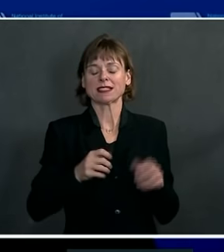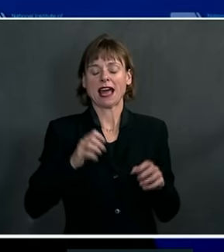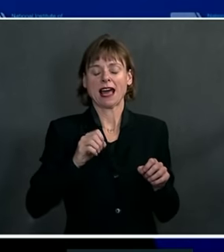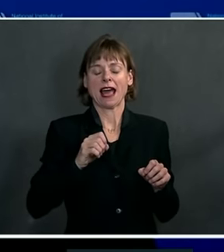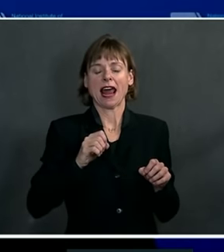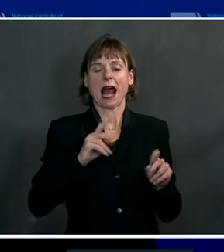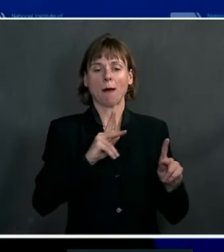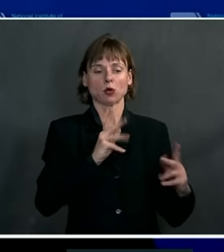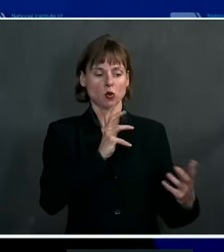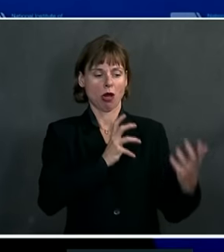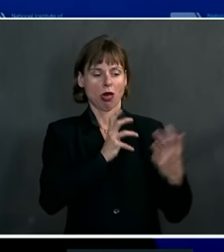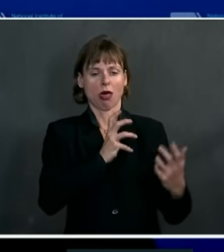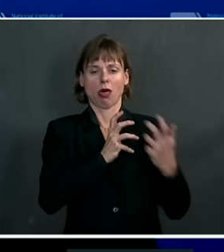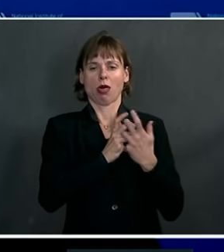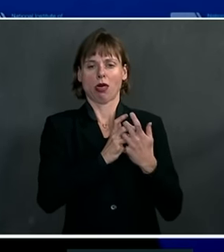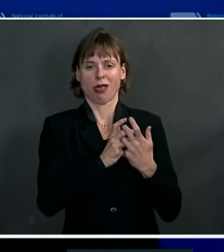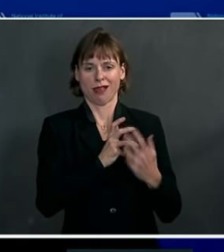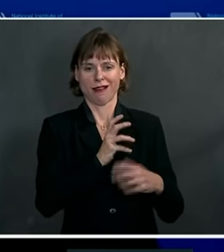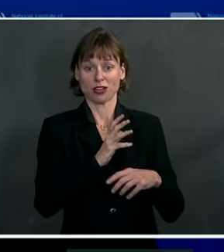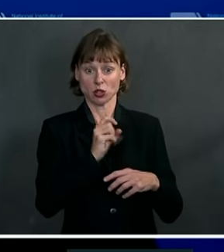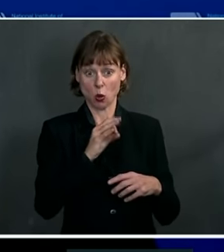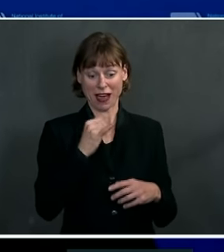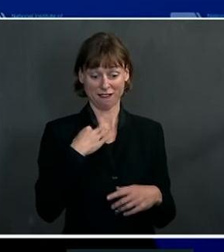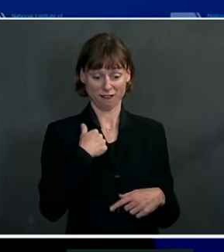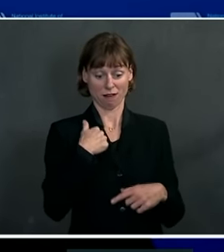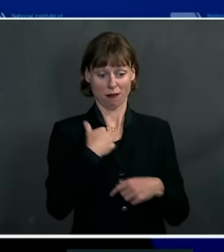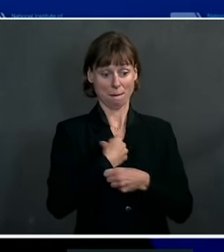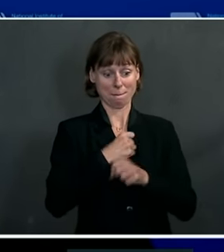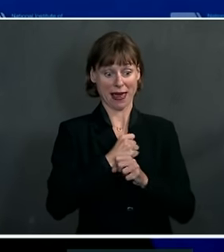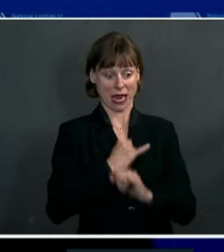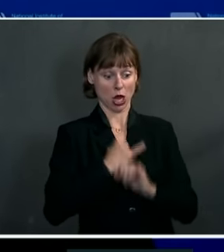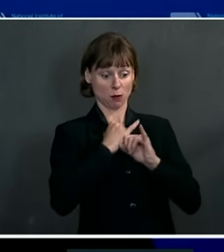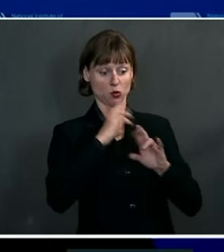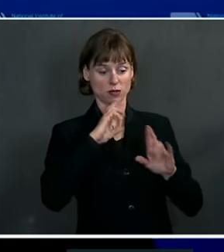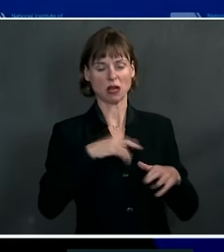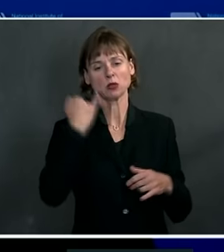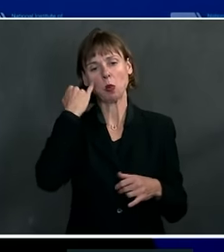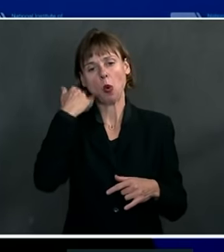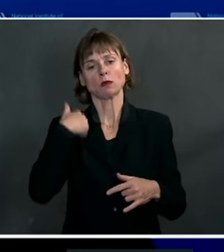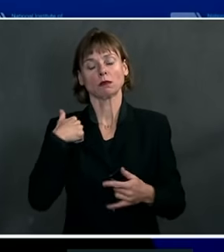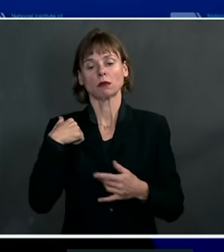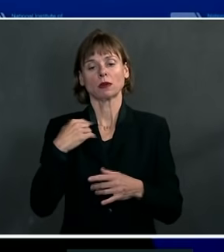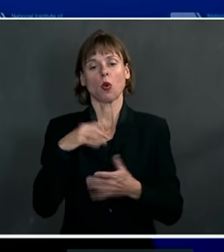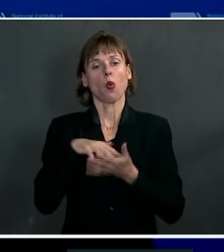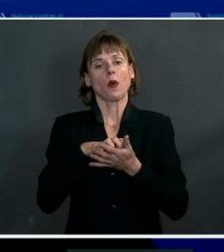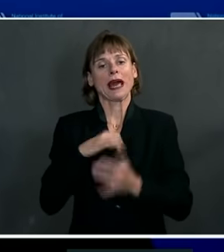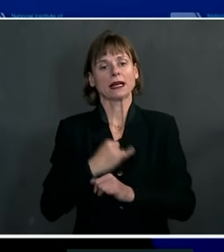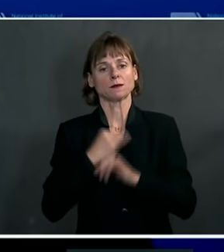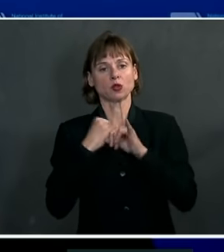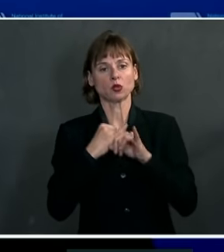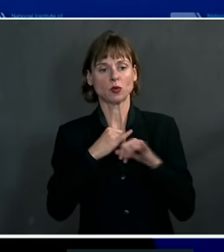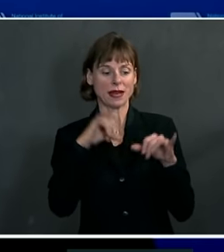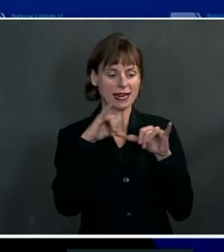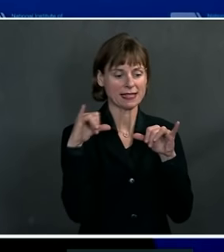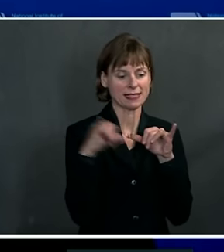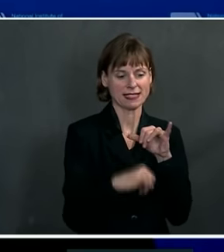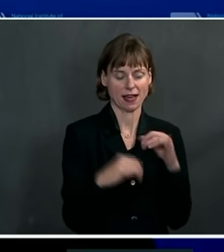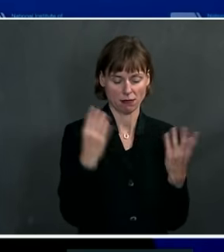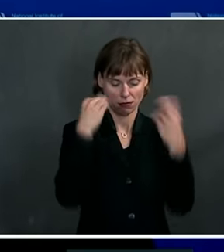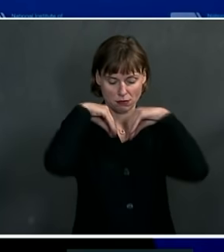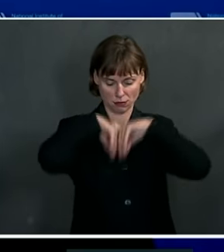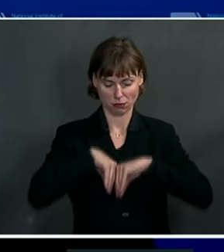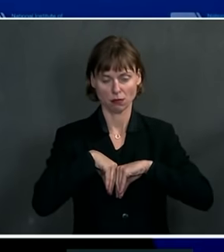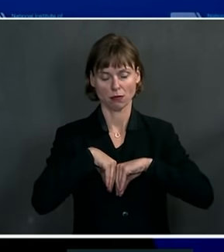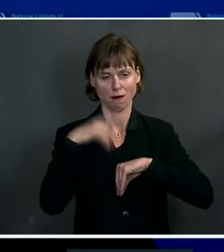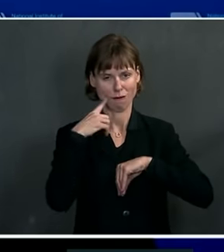an immune response against it, particularly in someone like that might be immunosuppressed, where the virus stays in that person for a longer